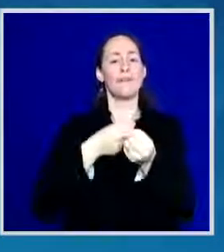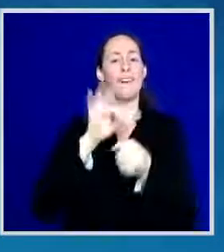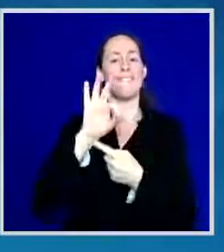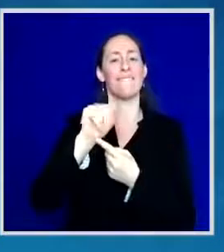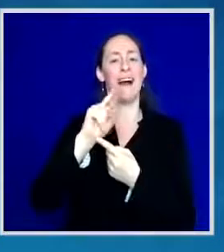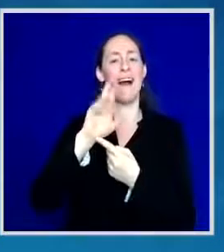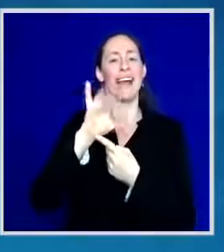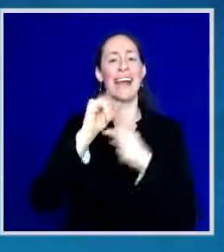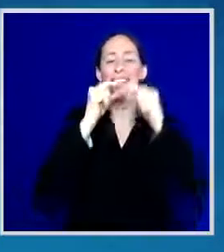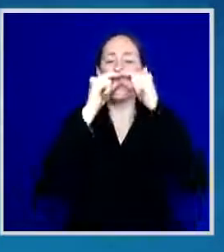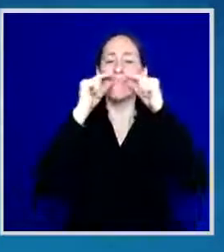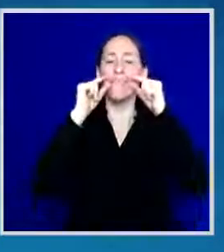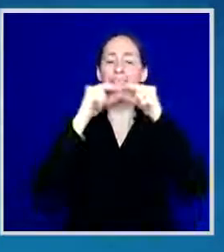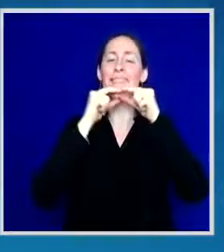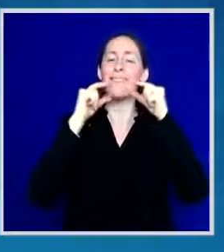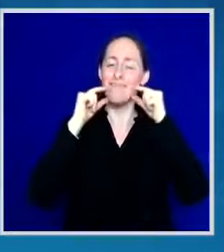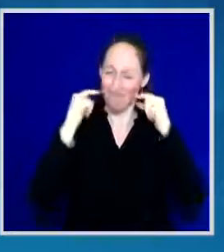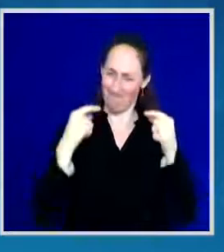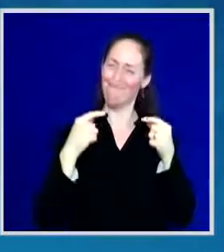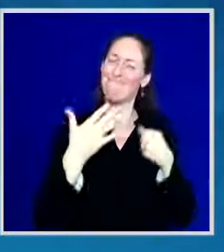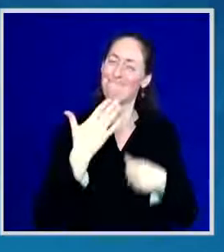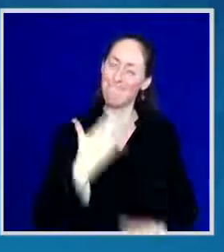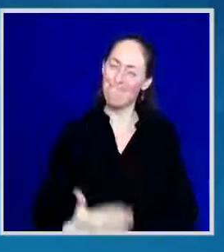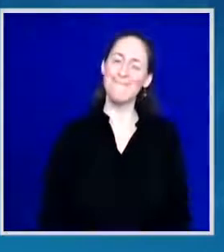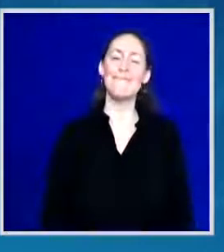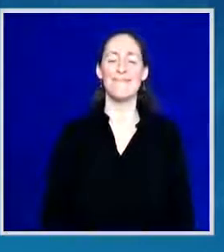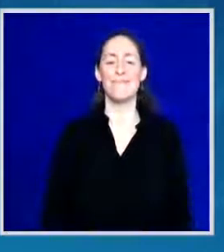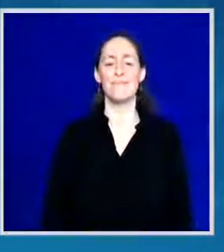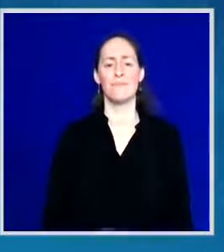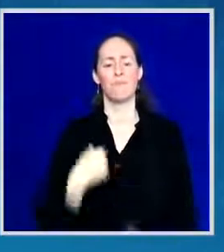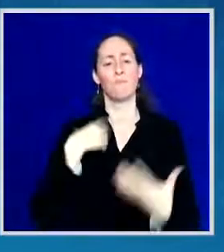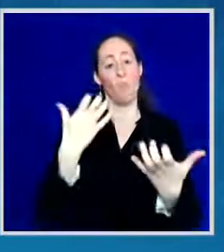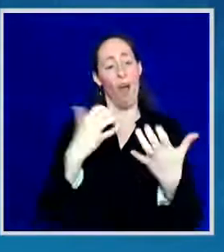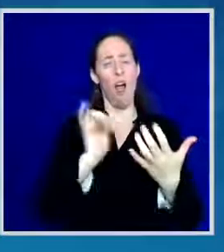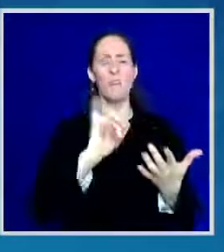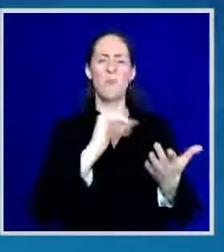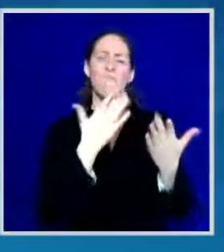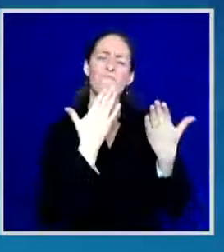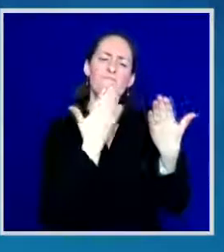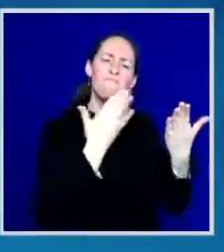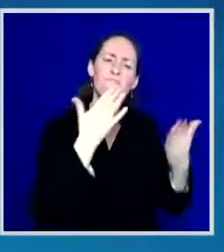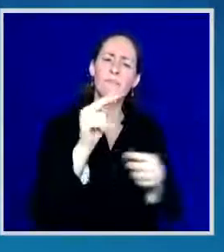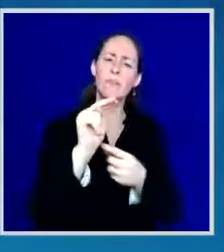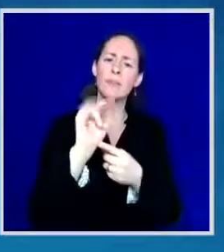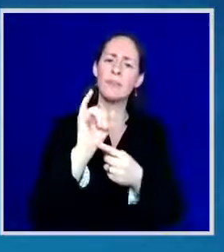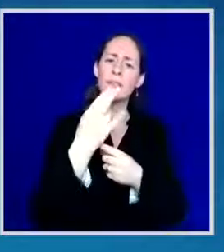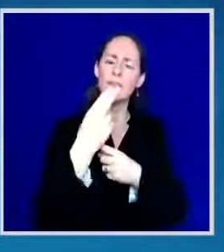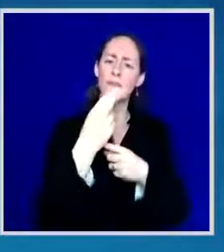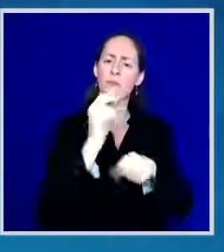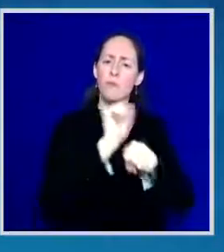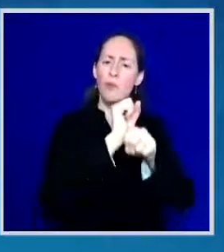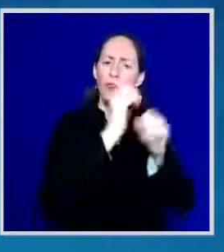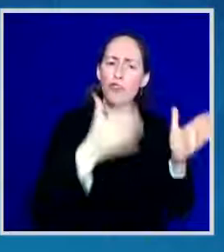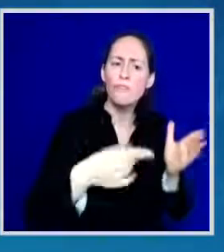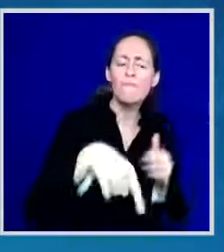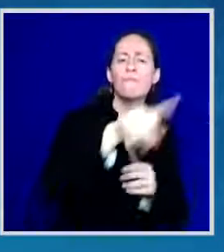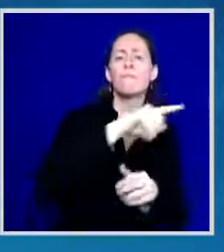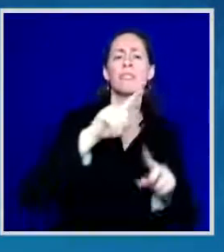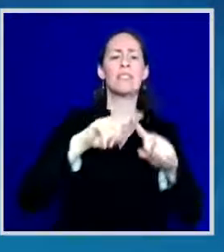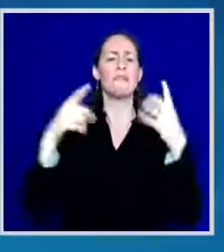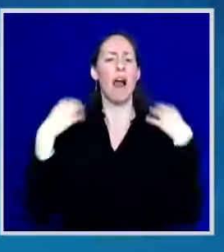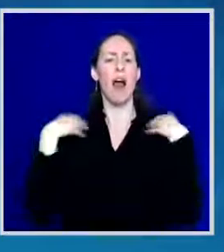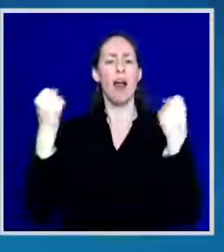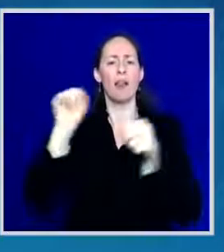of Health and other healthcare workers around the country. Thanks to the Biden Harris team's actions